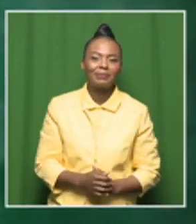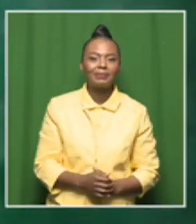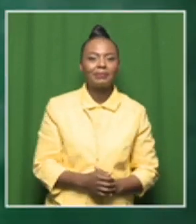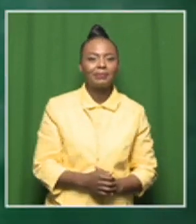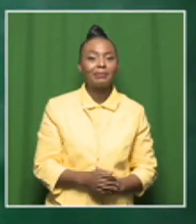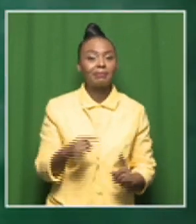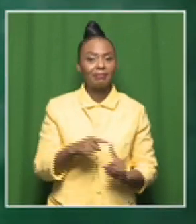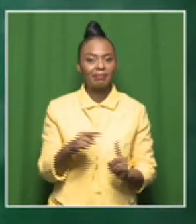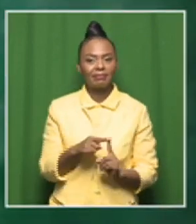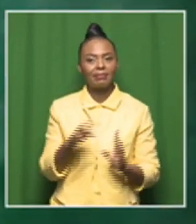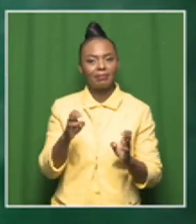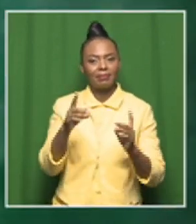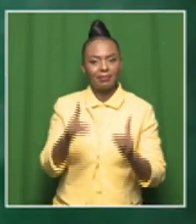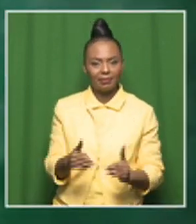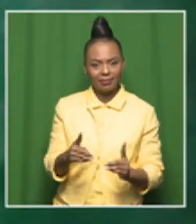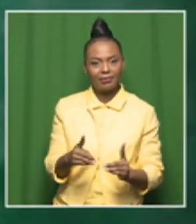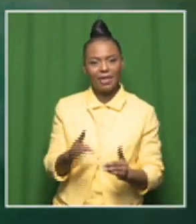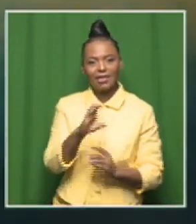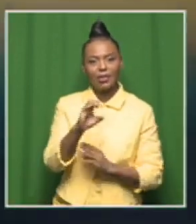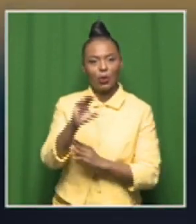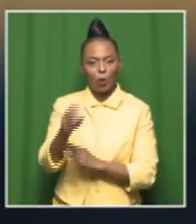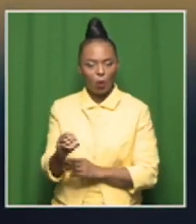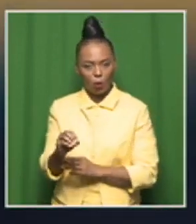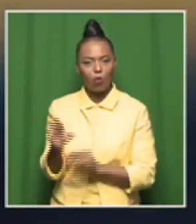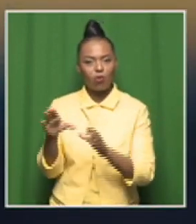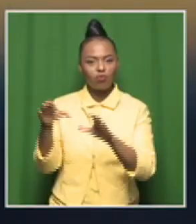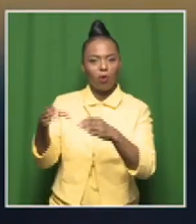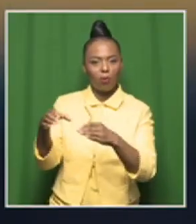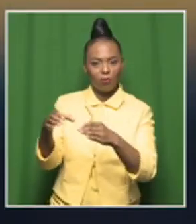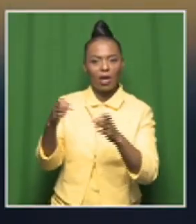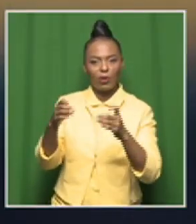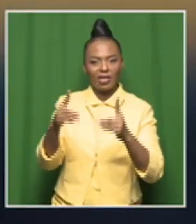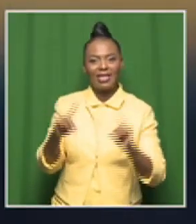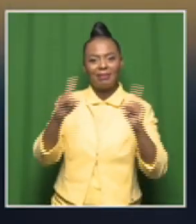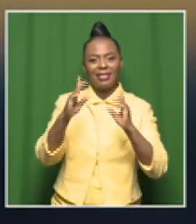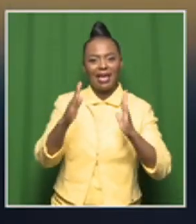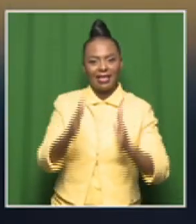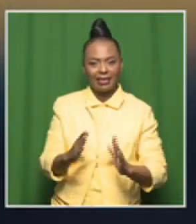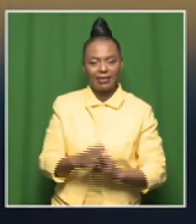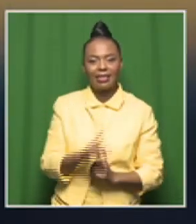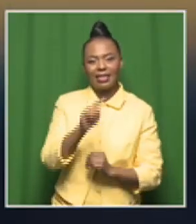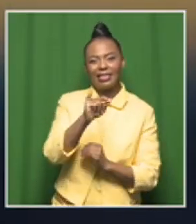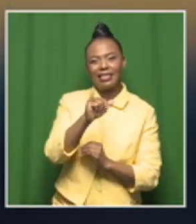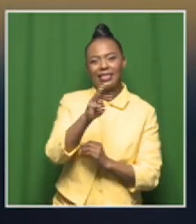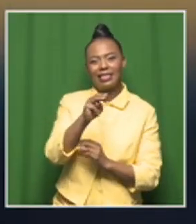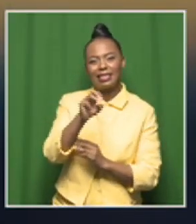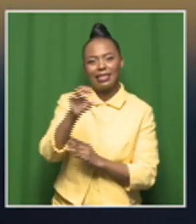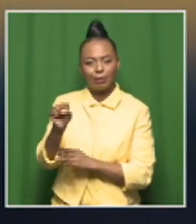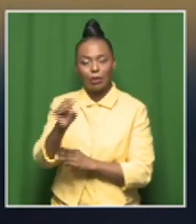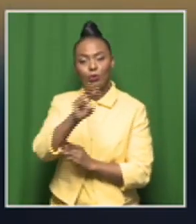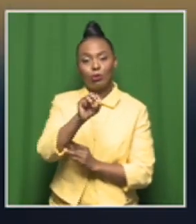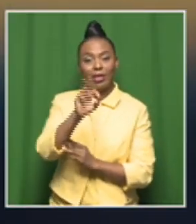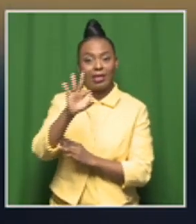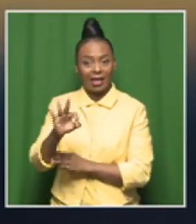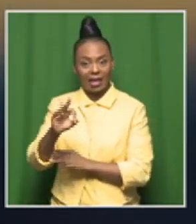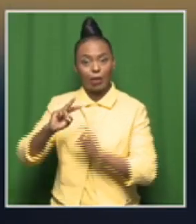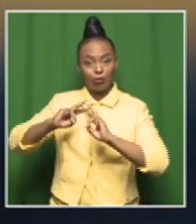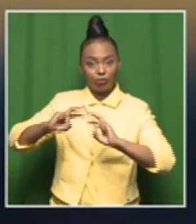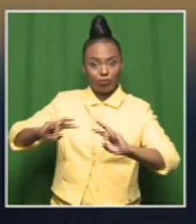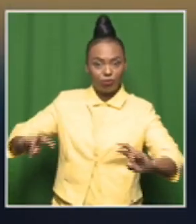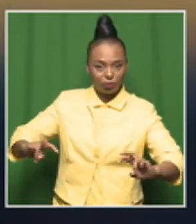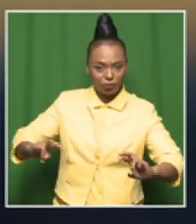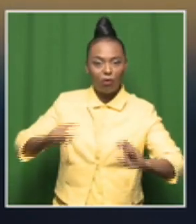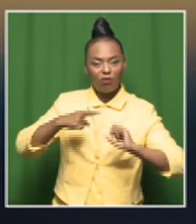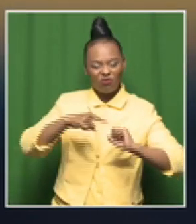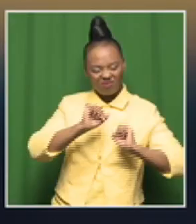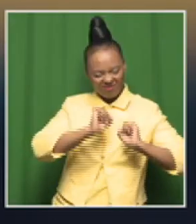Holdings Group CEO and Education Specialist, this morning weighing in. Of course, following the TIMSS 2023 study, it's meaningful for South Africa's